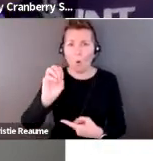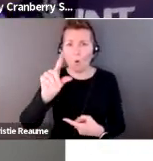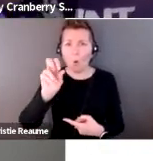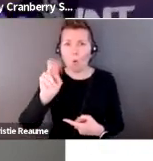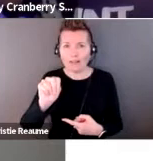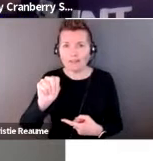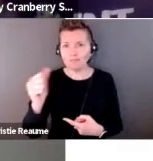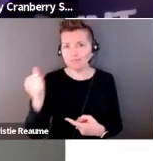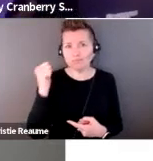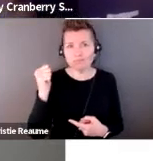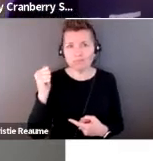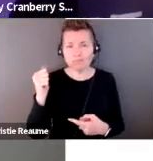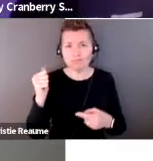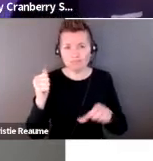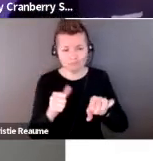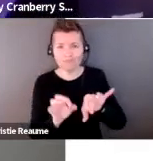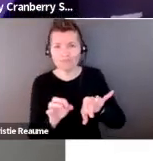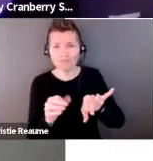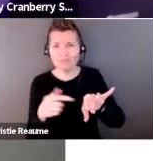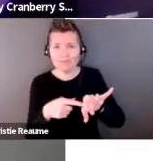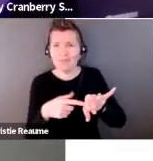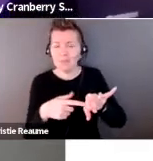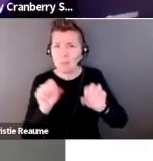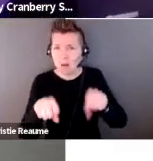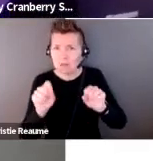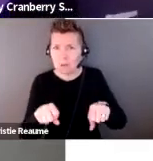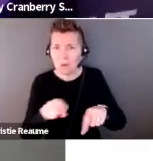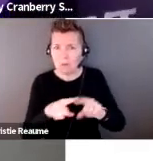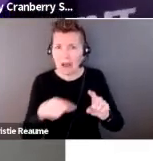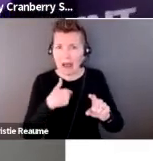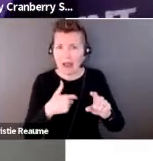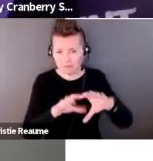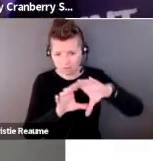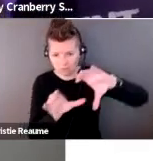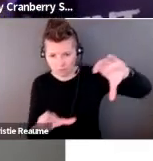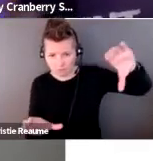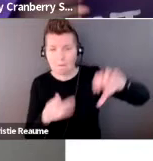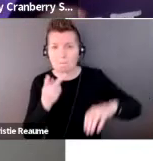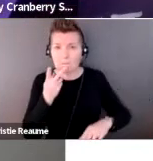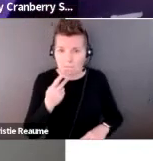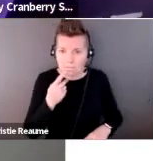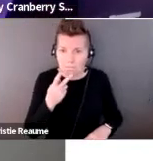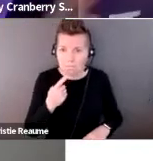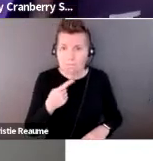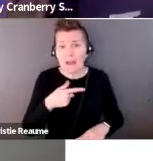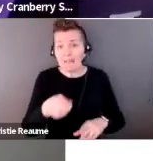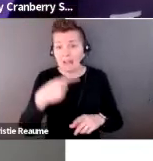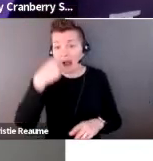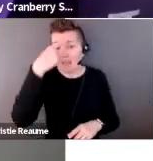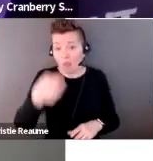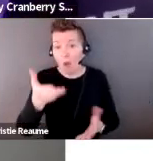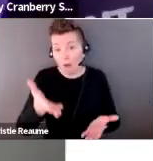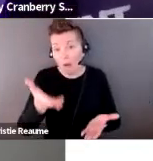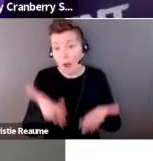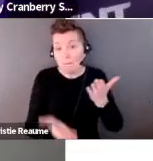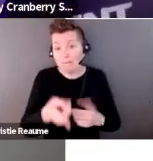color to make it come to life as potentially my colon with some scars